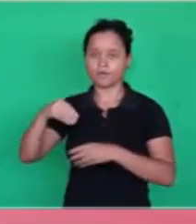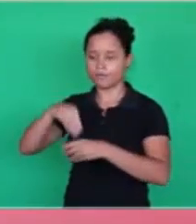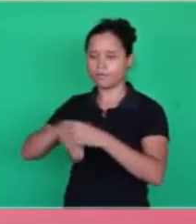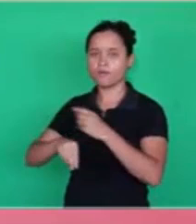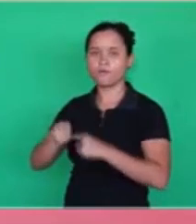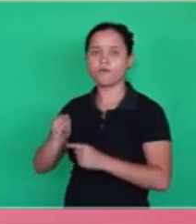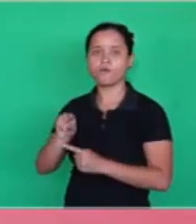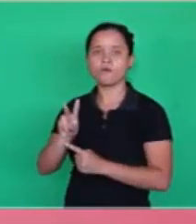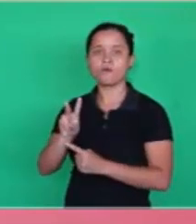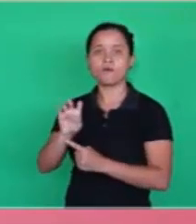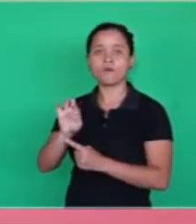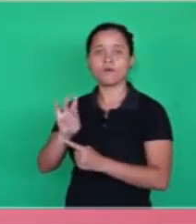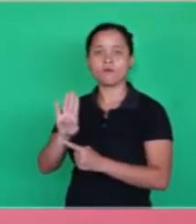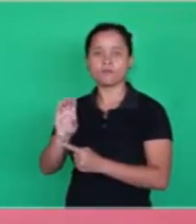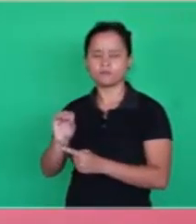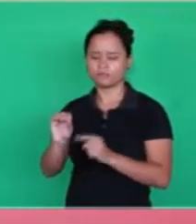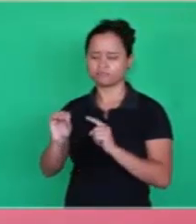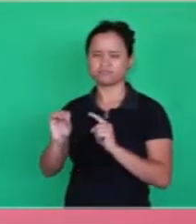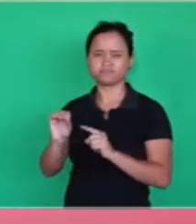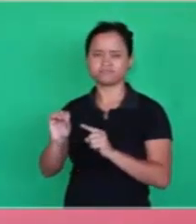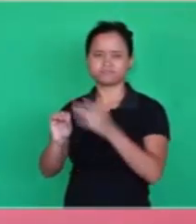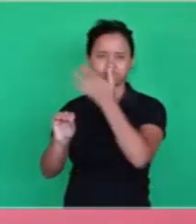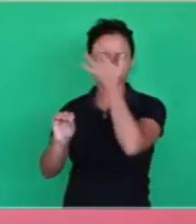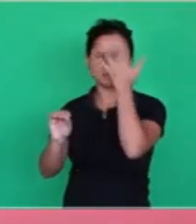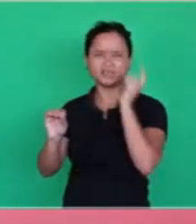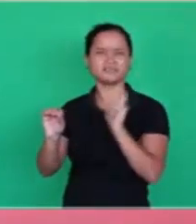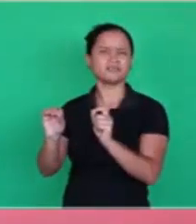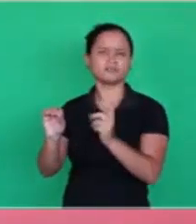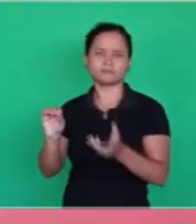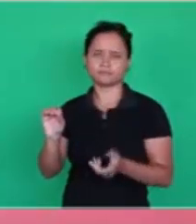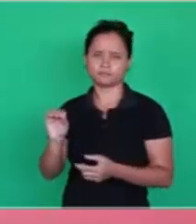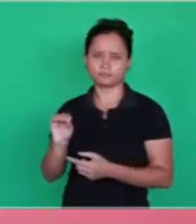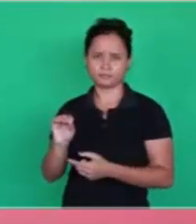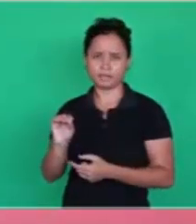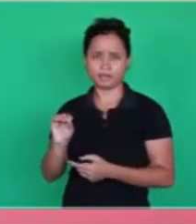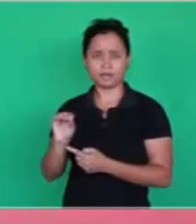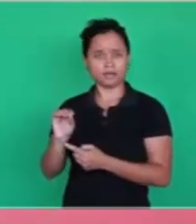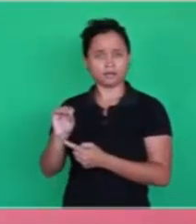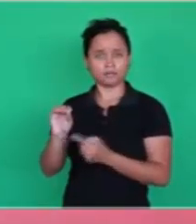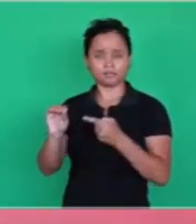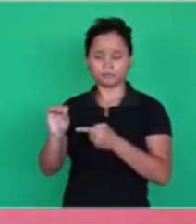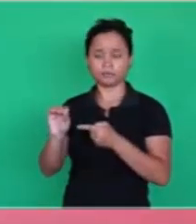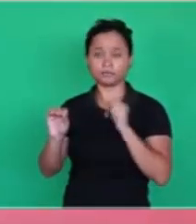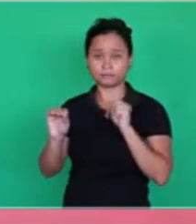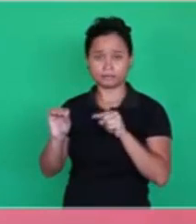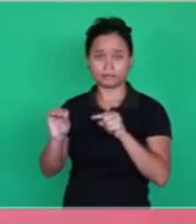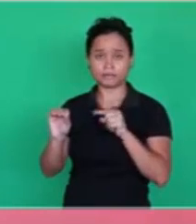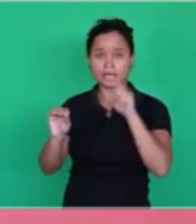saying? What's the first thing? The word is the Bible.